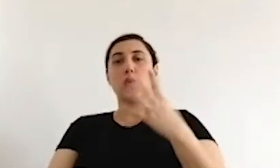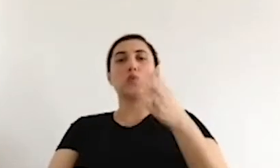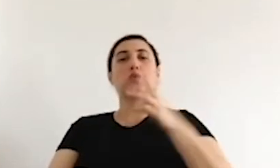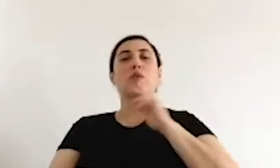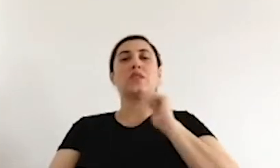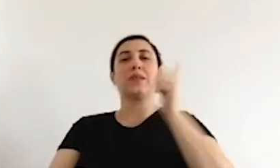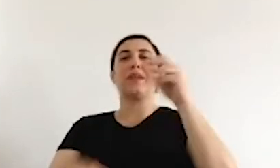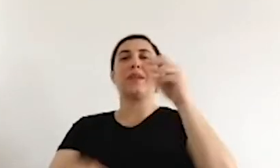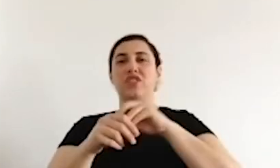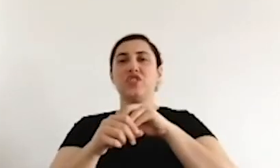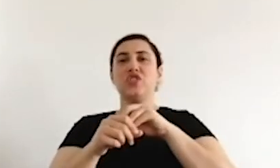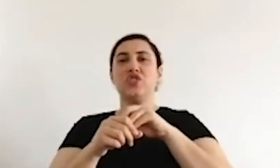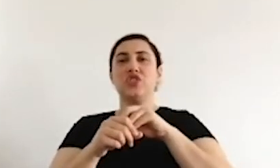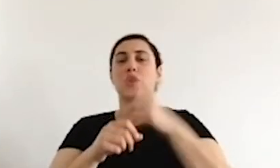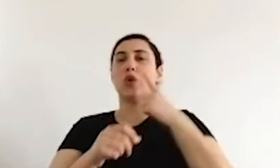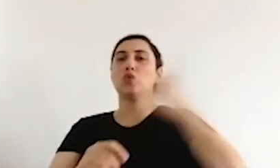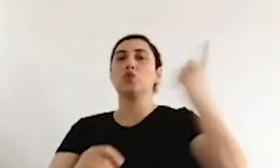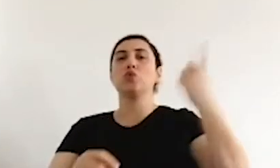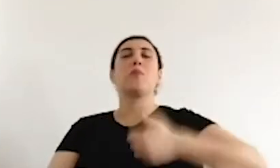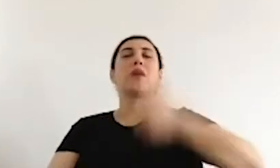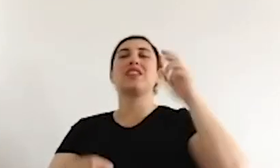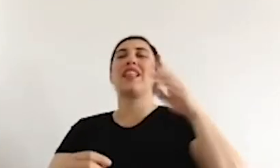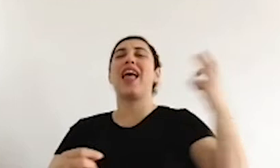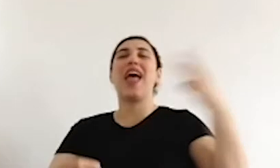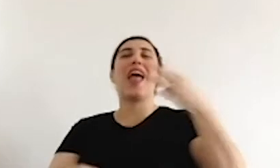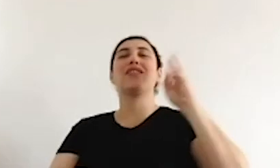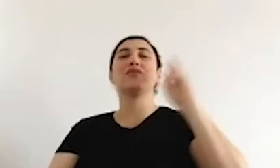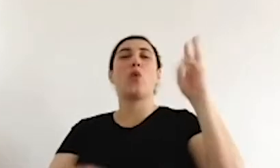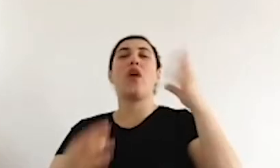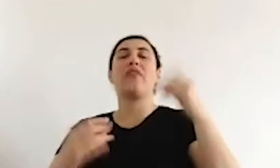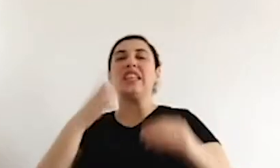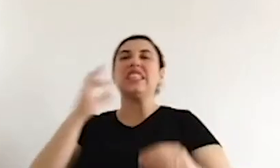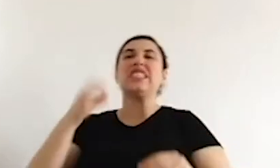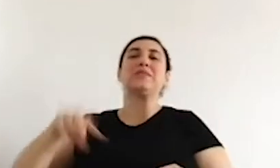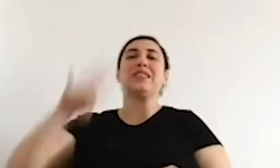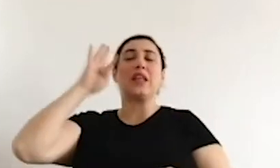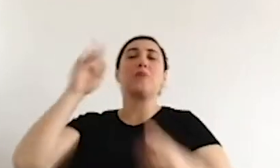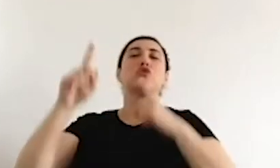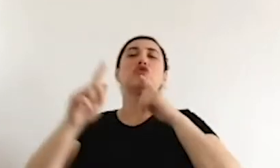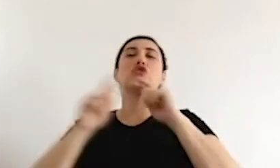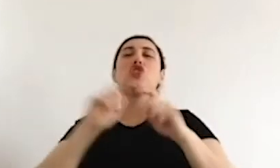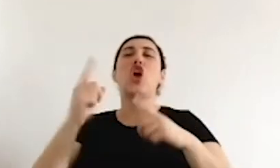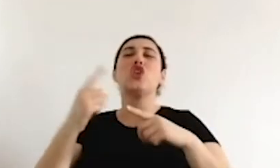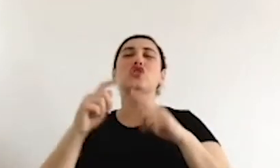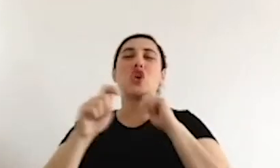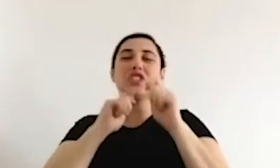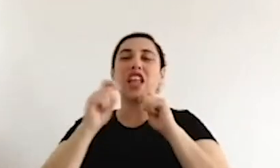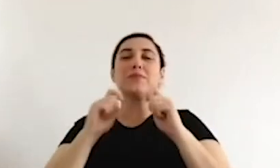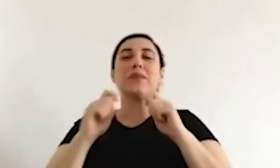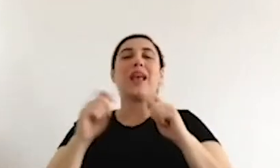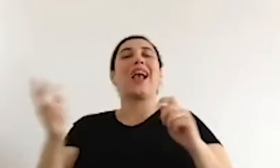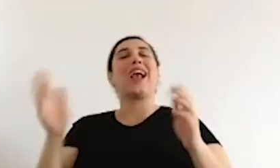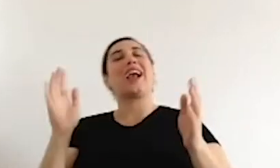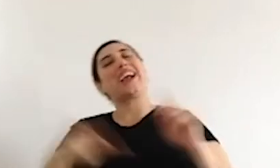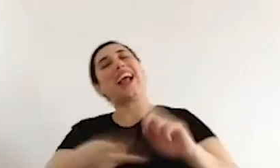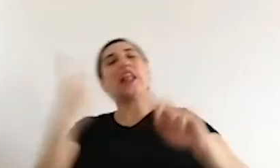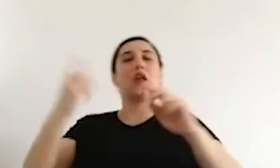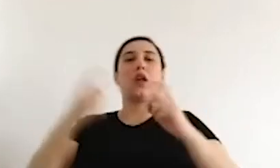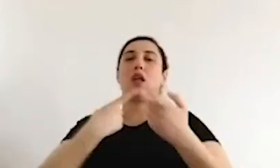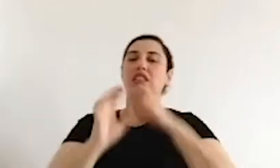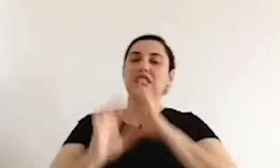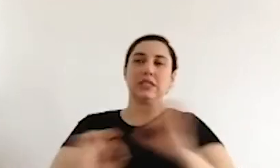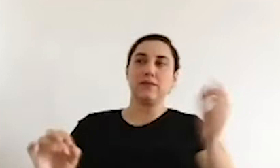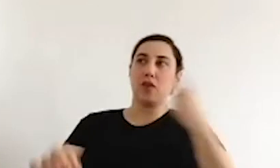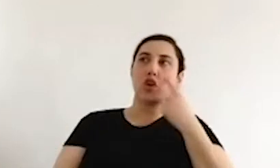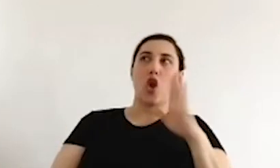campaign. Even Recep Tayyip Erdogan, the President of Turkey, including himself, he's not talking